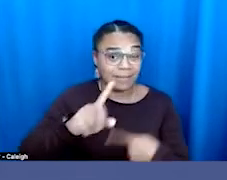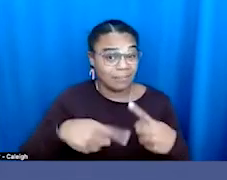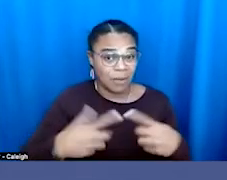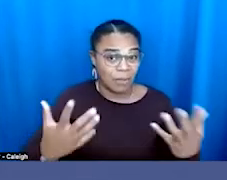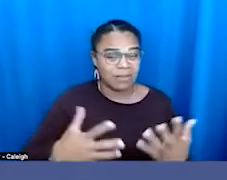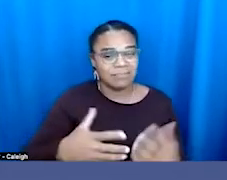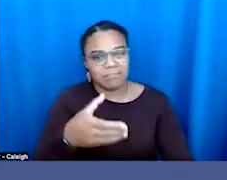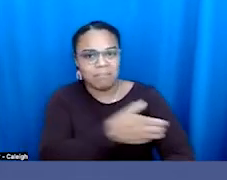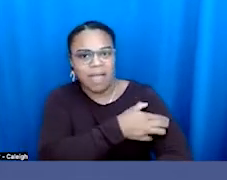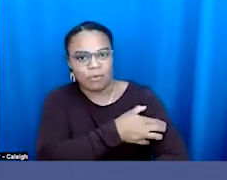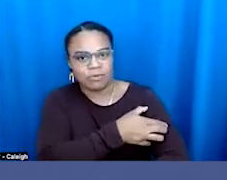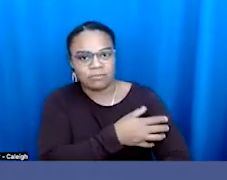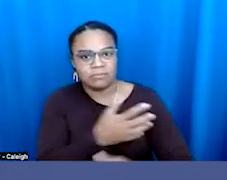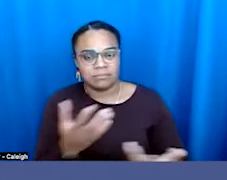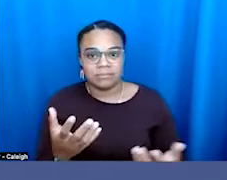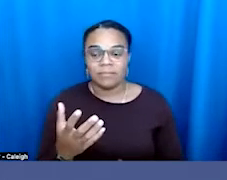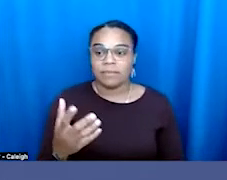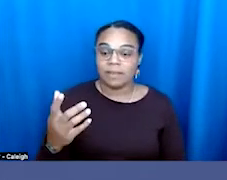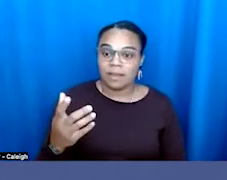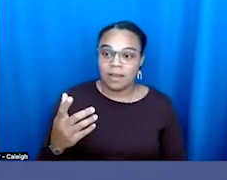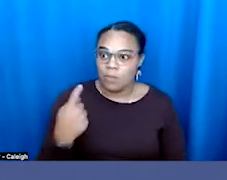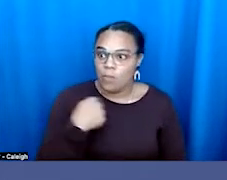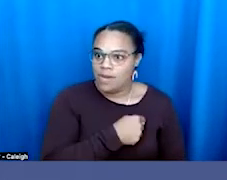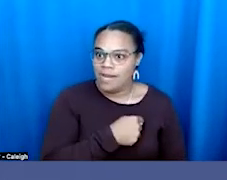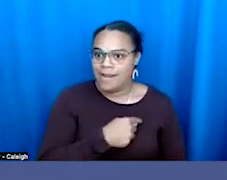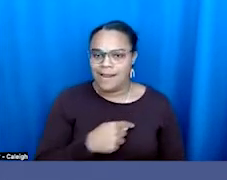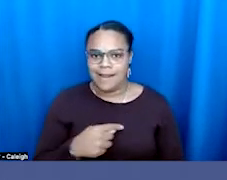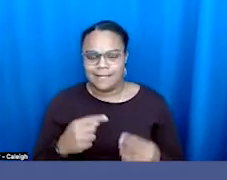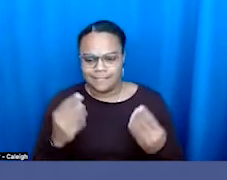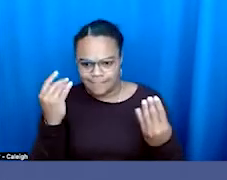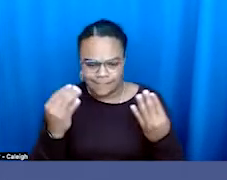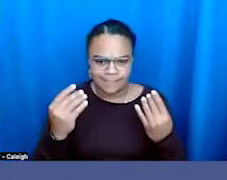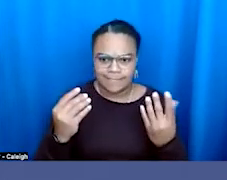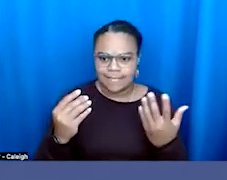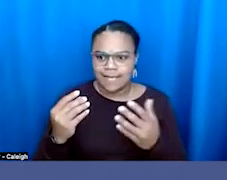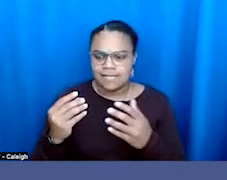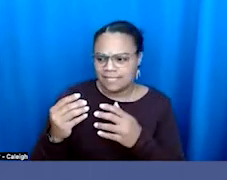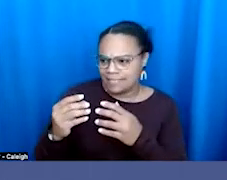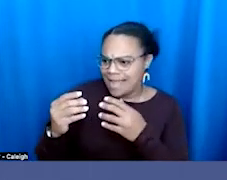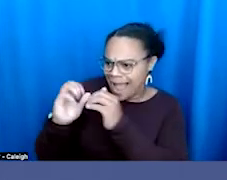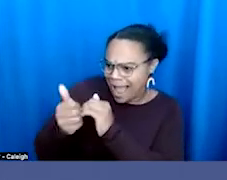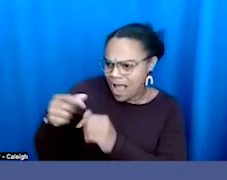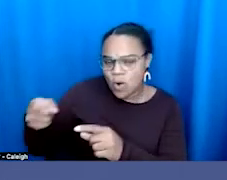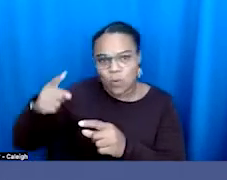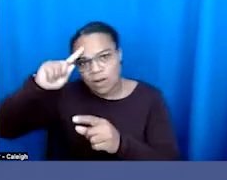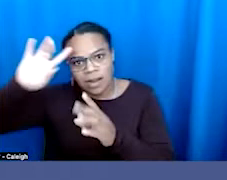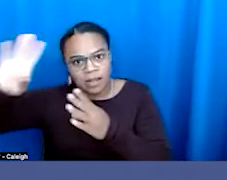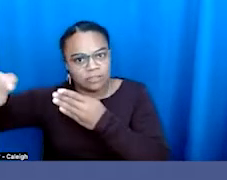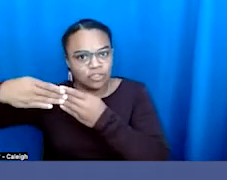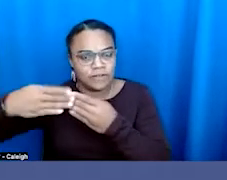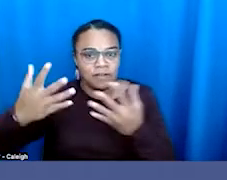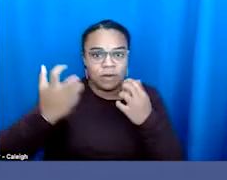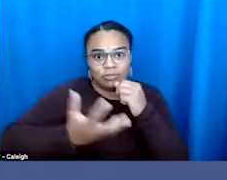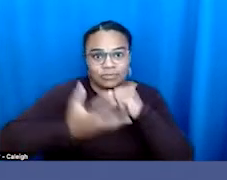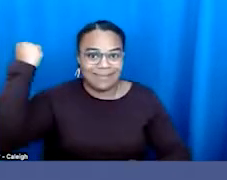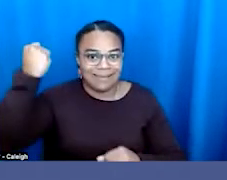are tactical ways for conservatives to wrestle power away from what many are calling us,